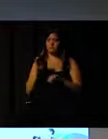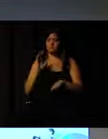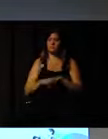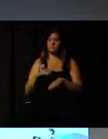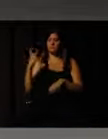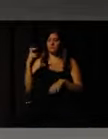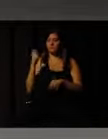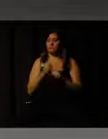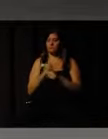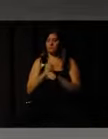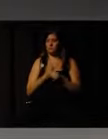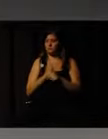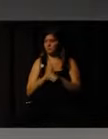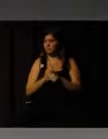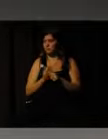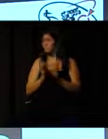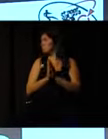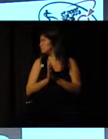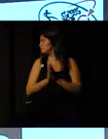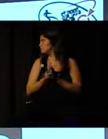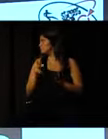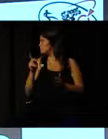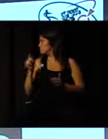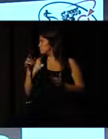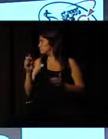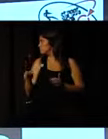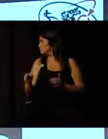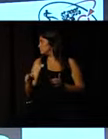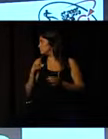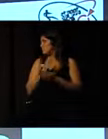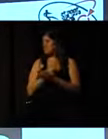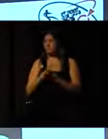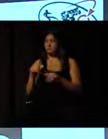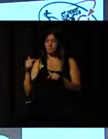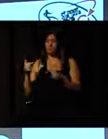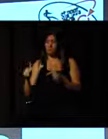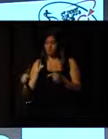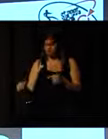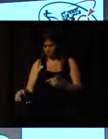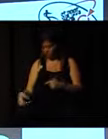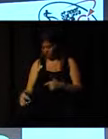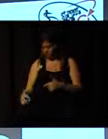for over 25 years. So, Karen, you have the floor.